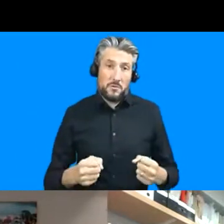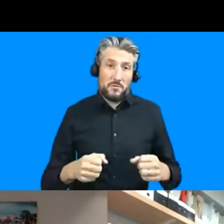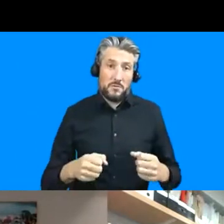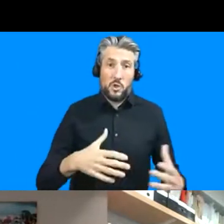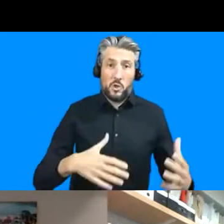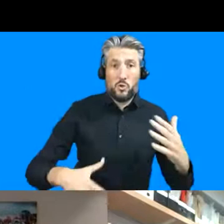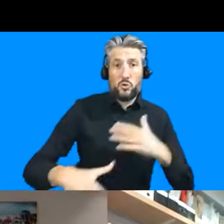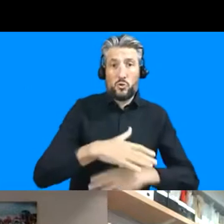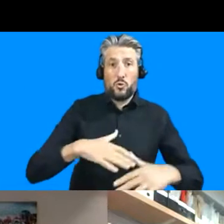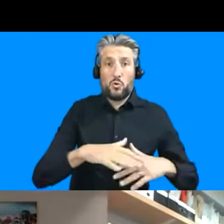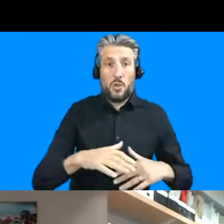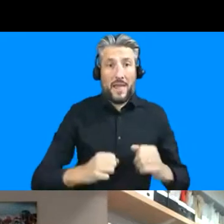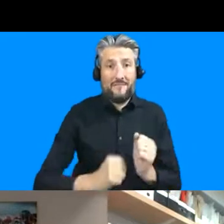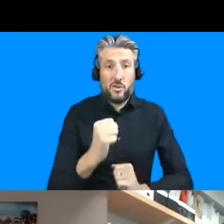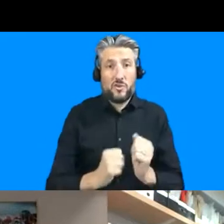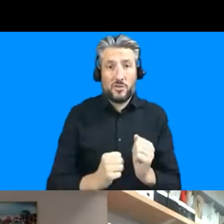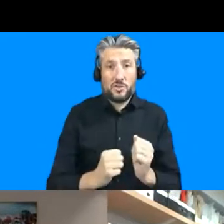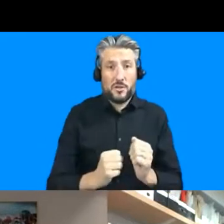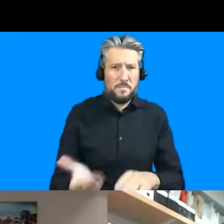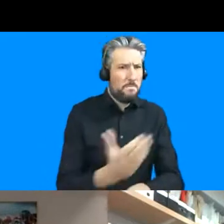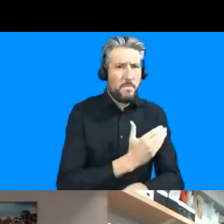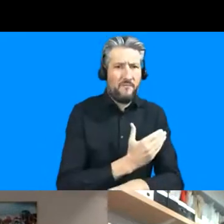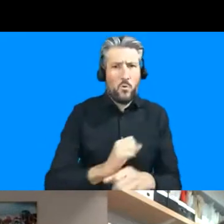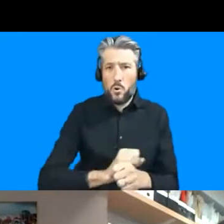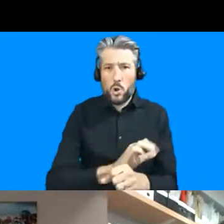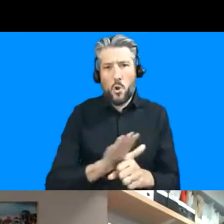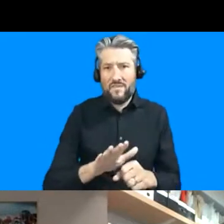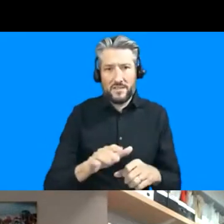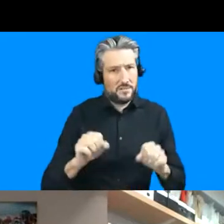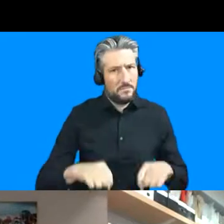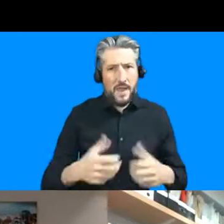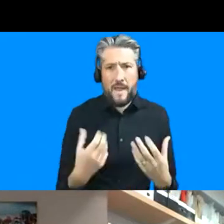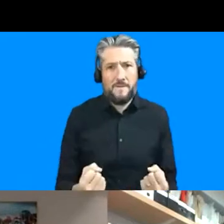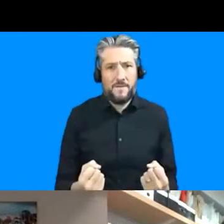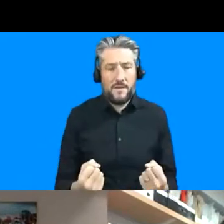laid far in advance pre-covid um and yeah